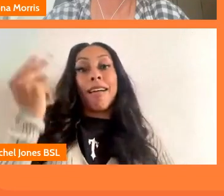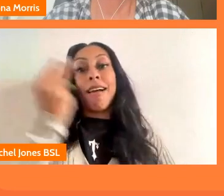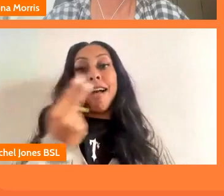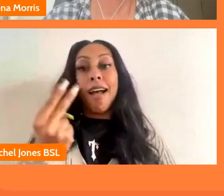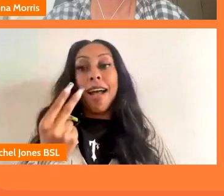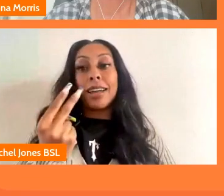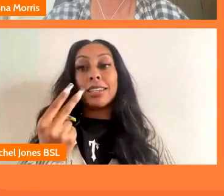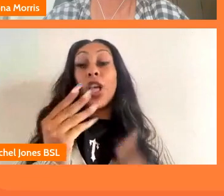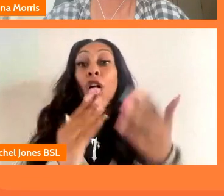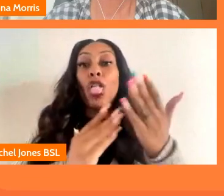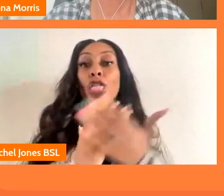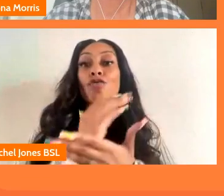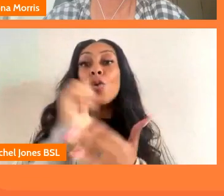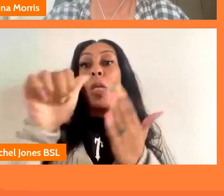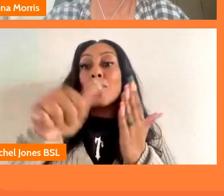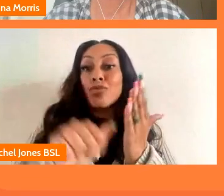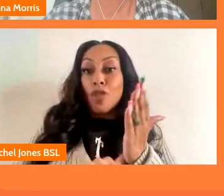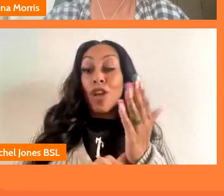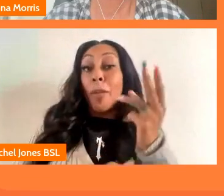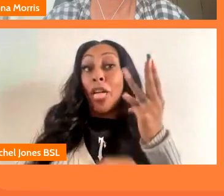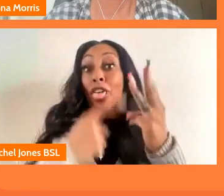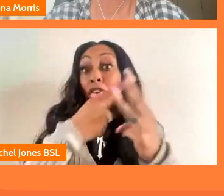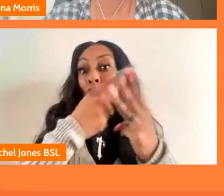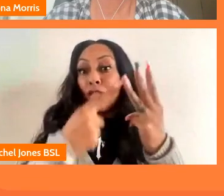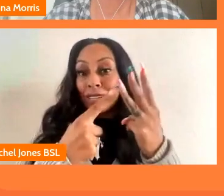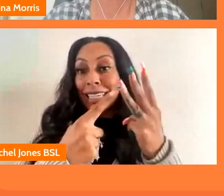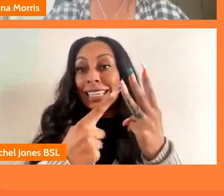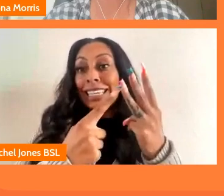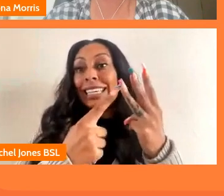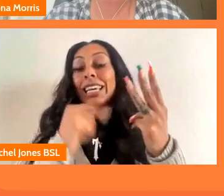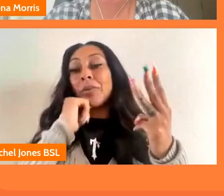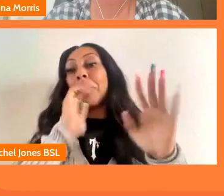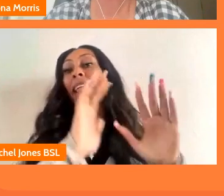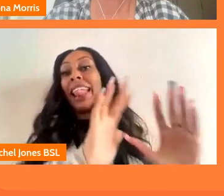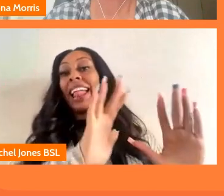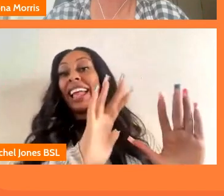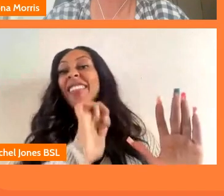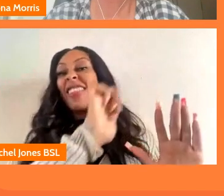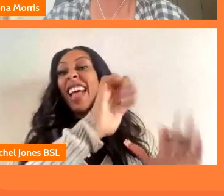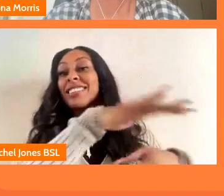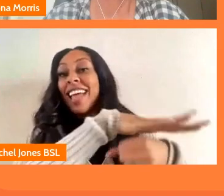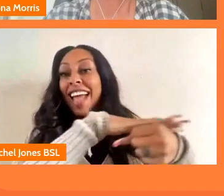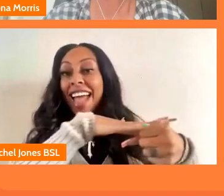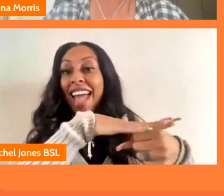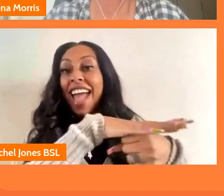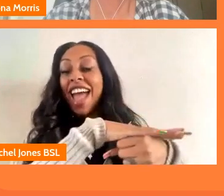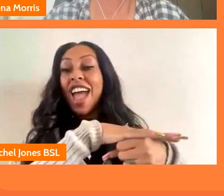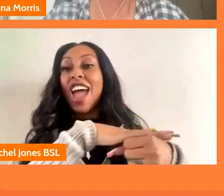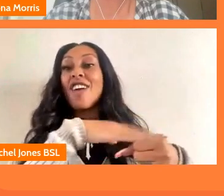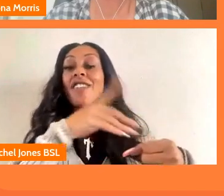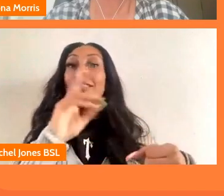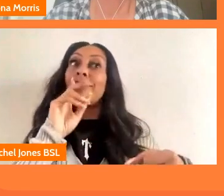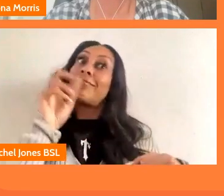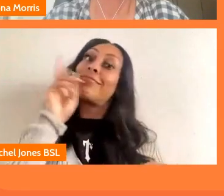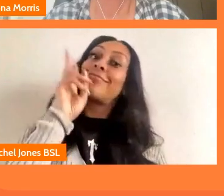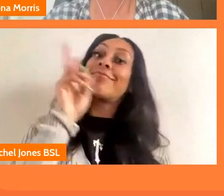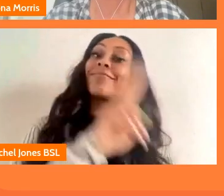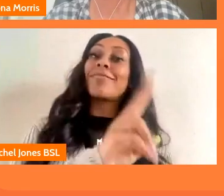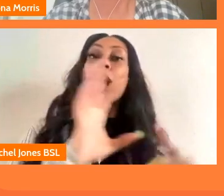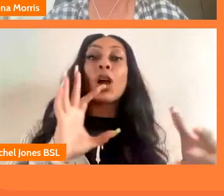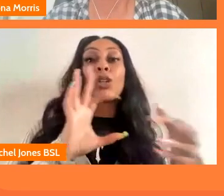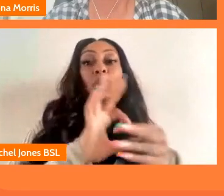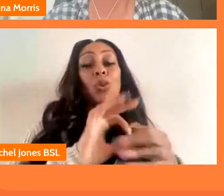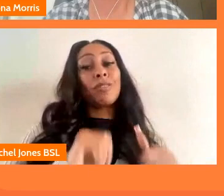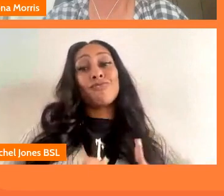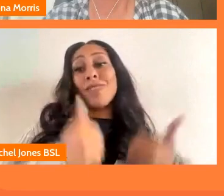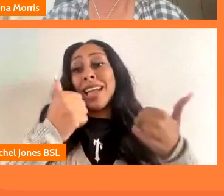course of the programs three pieces of public art were left in that region or nation for people to come and enjoy which was great and the final piece